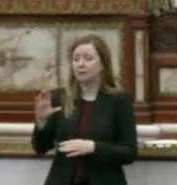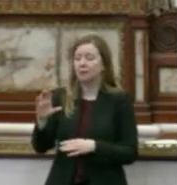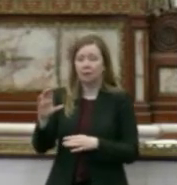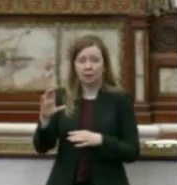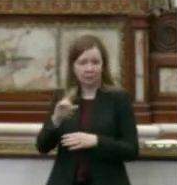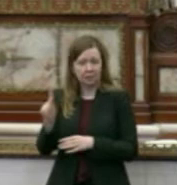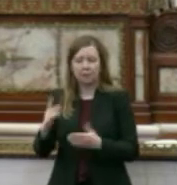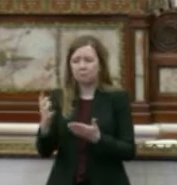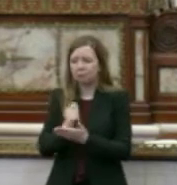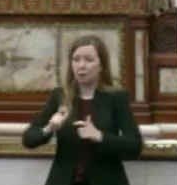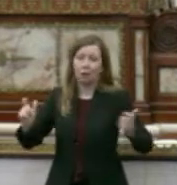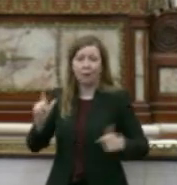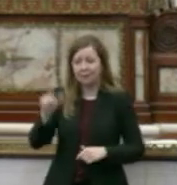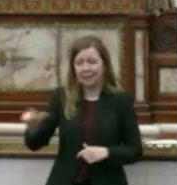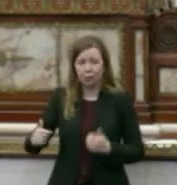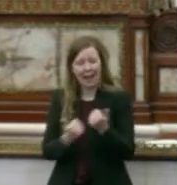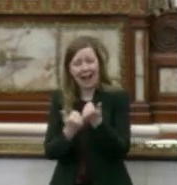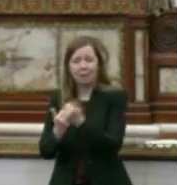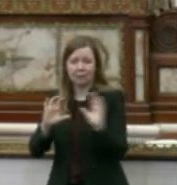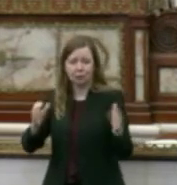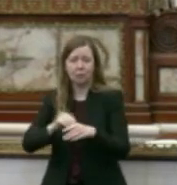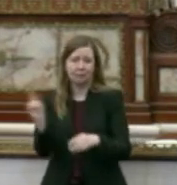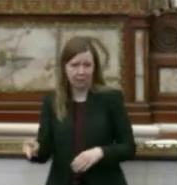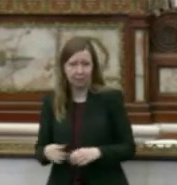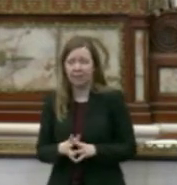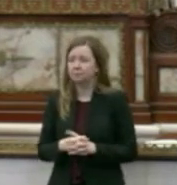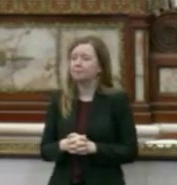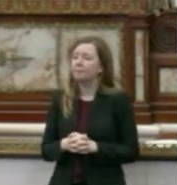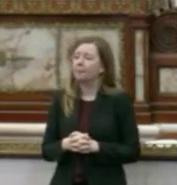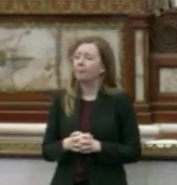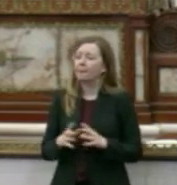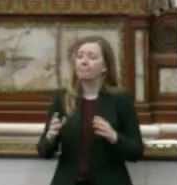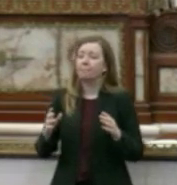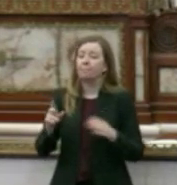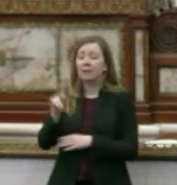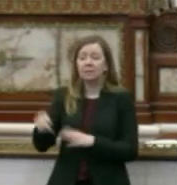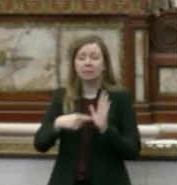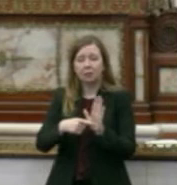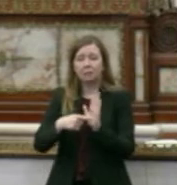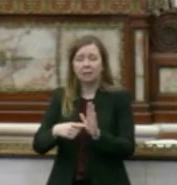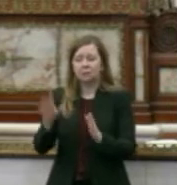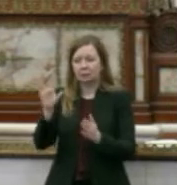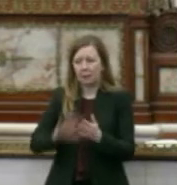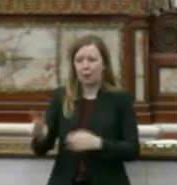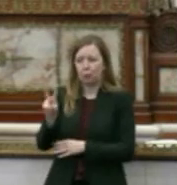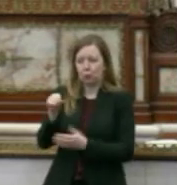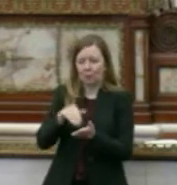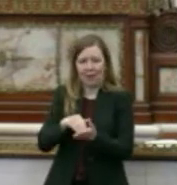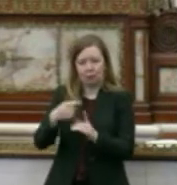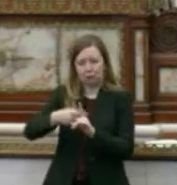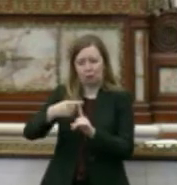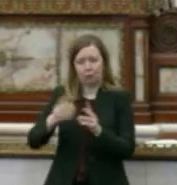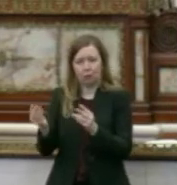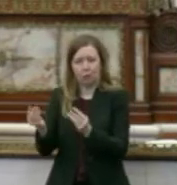largest landlord advocacy group in Philadelphia. Hapco Philadelphia represents nearly 2,000 rental property